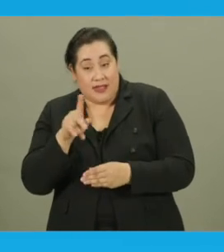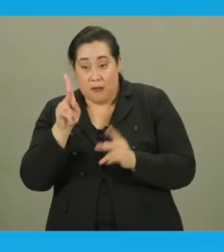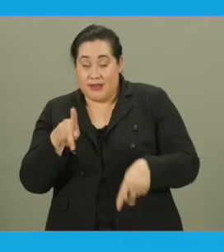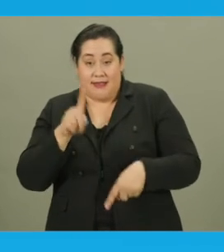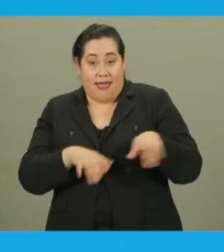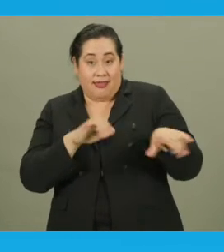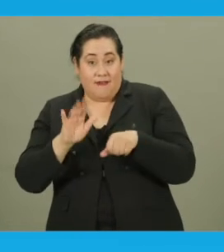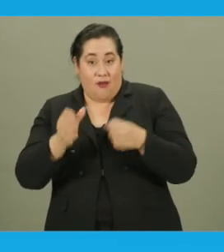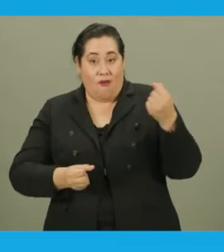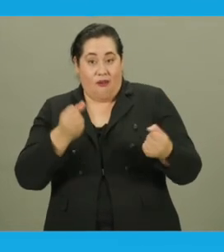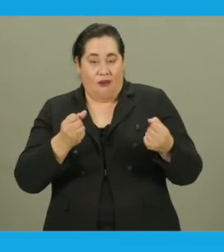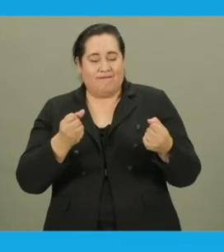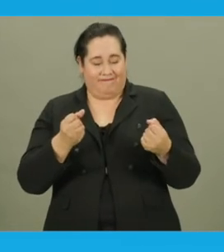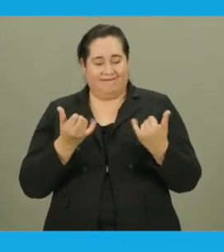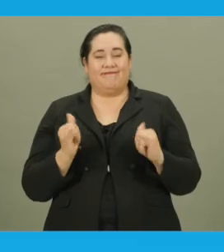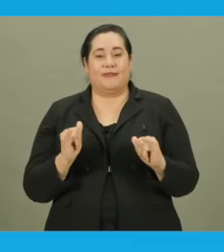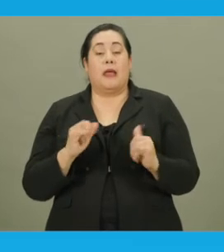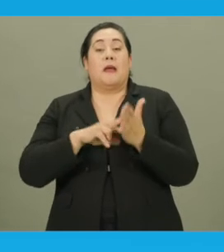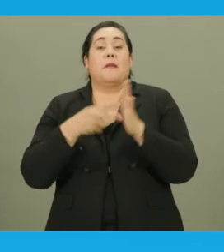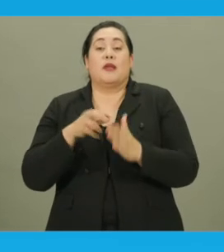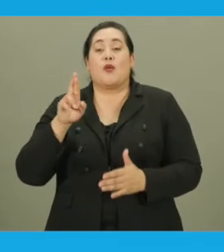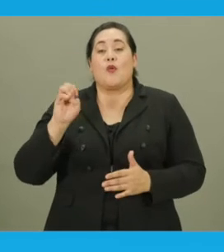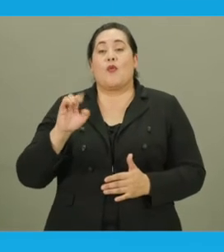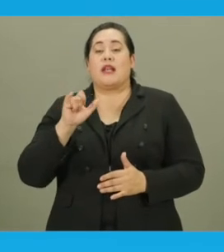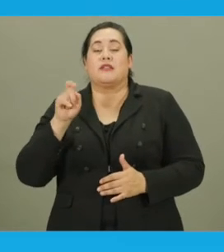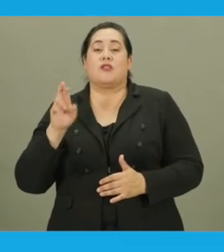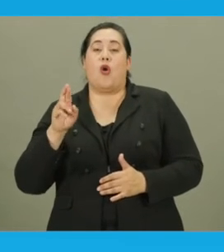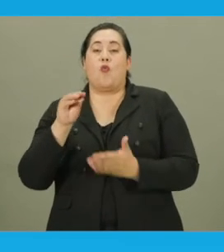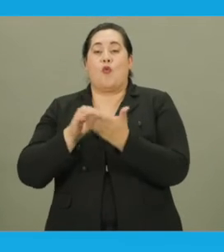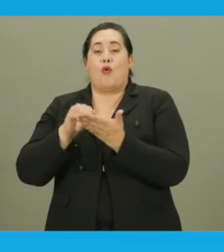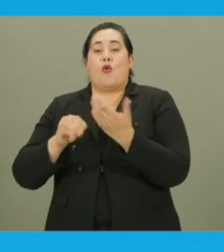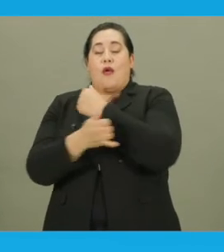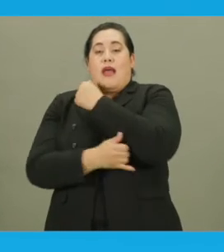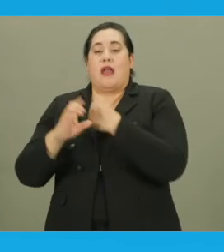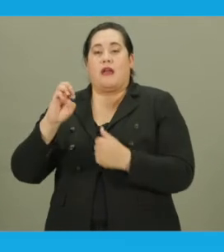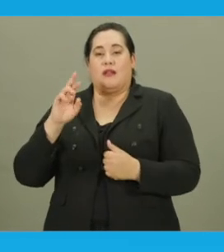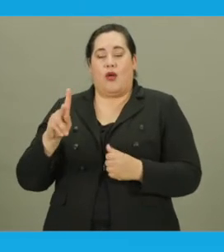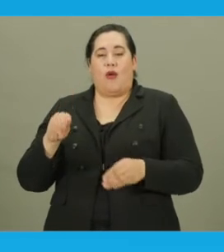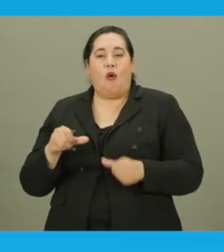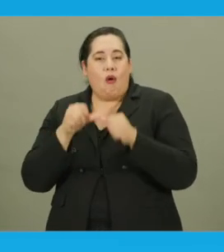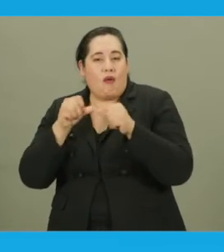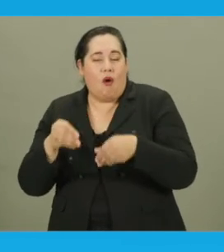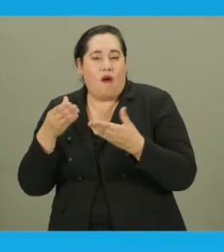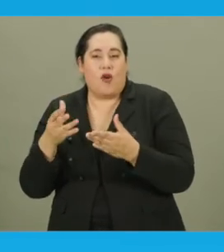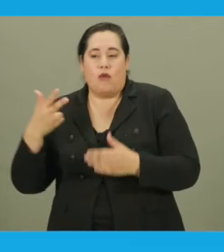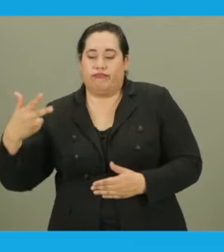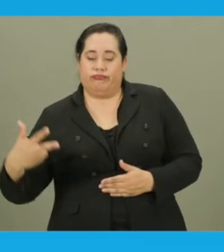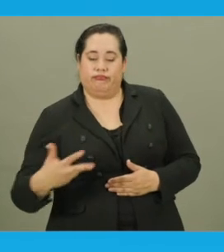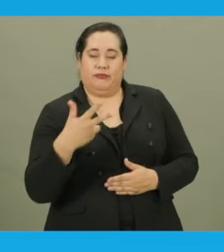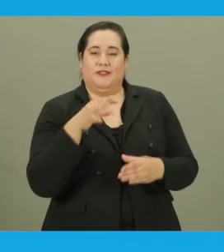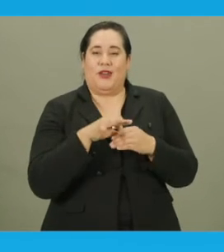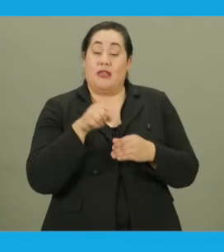person cannot leave their vehicle. Therefore, the Registrar Recorder County Clerk is continuing to offer curbside voting.